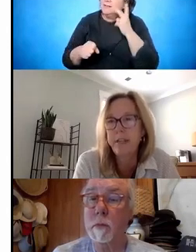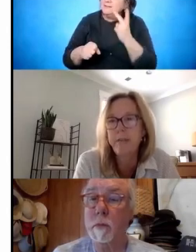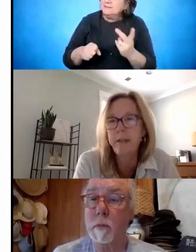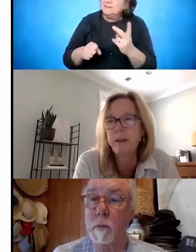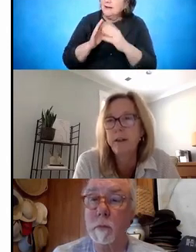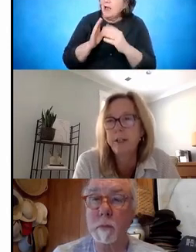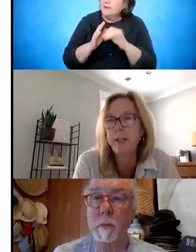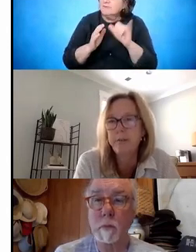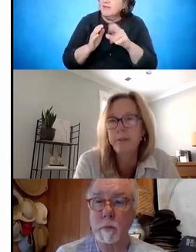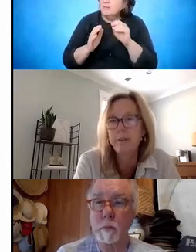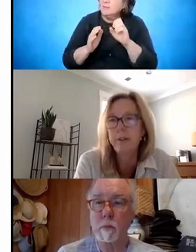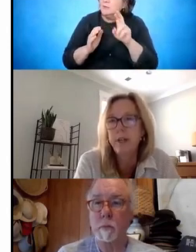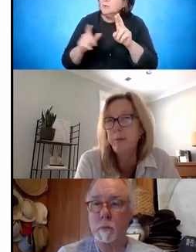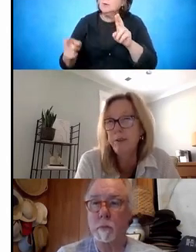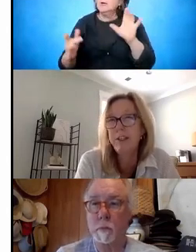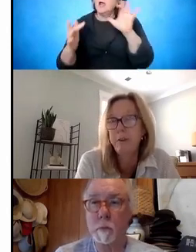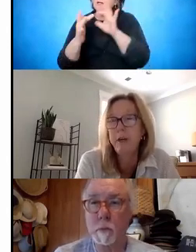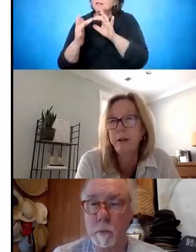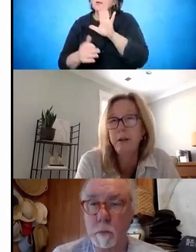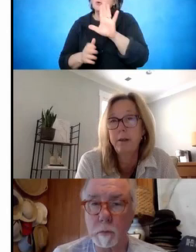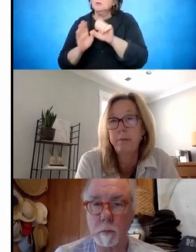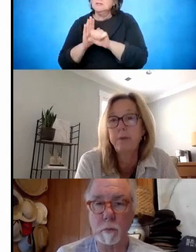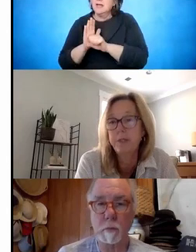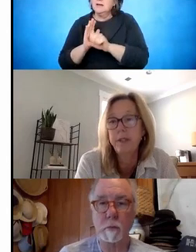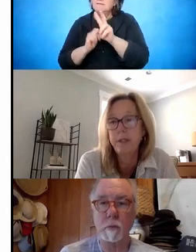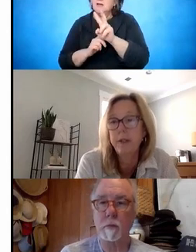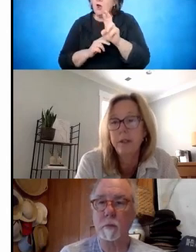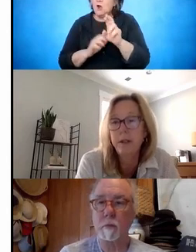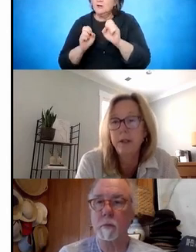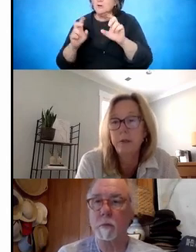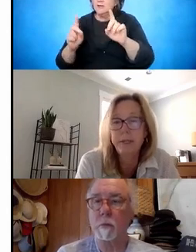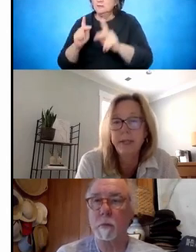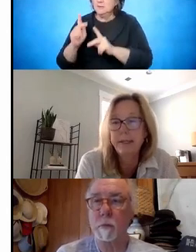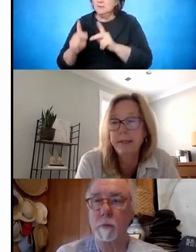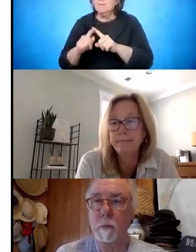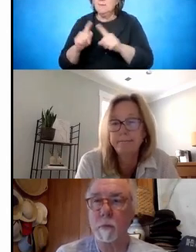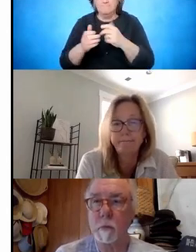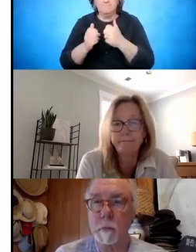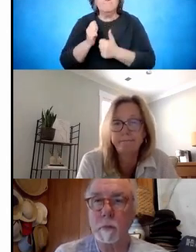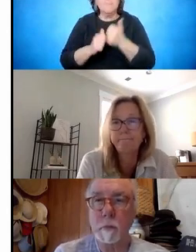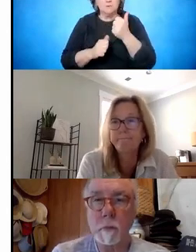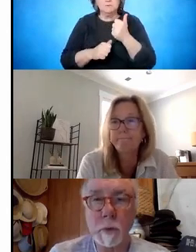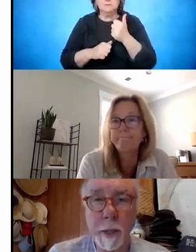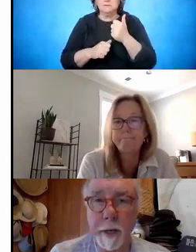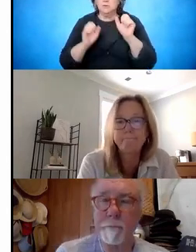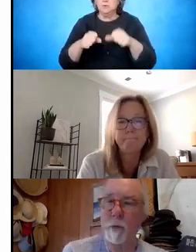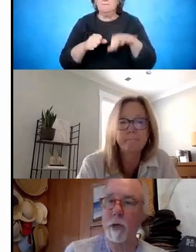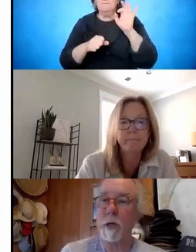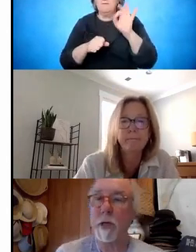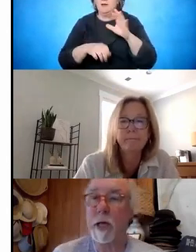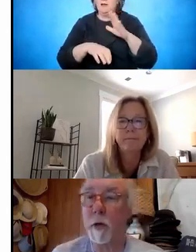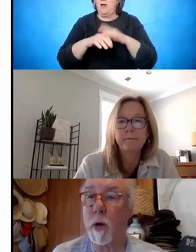to your state VR education folks. But most of them are posted on websites. Okay.